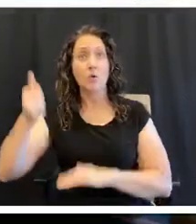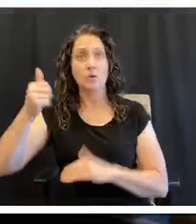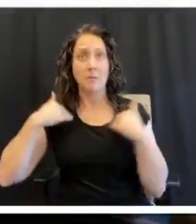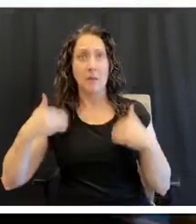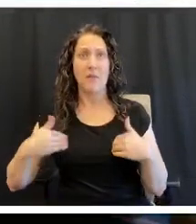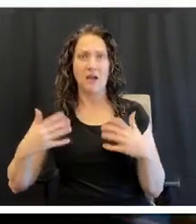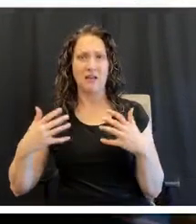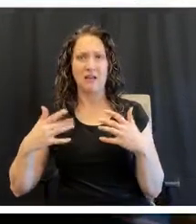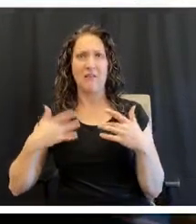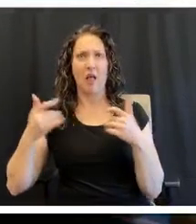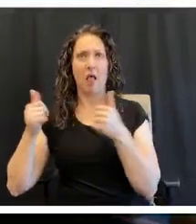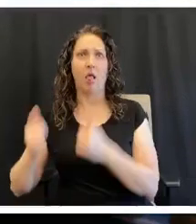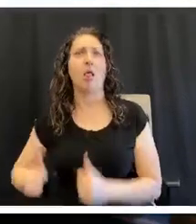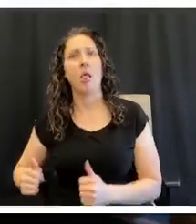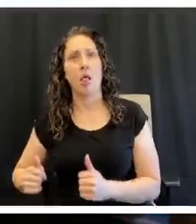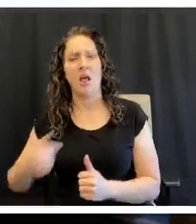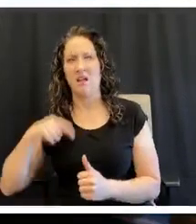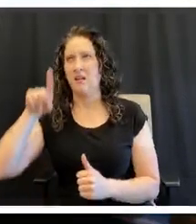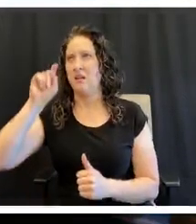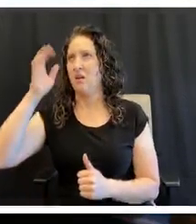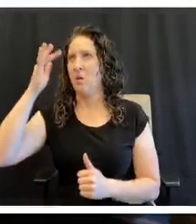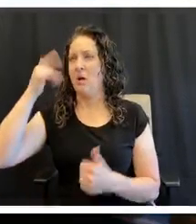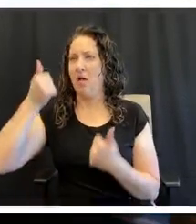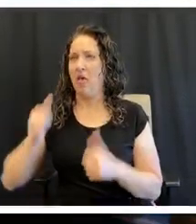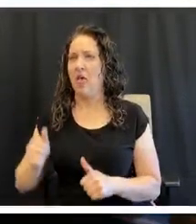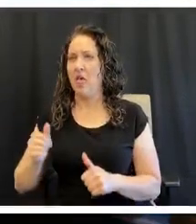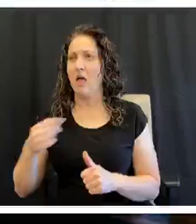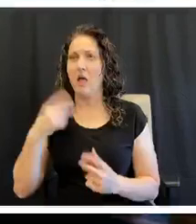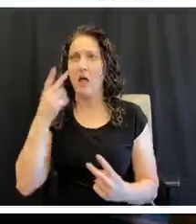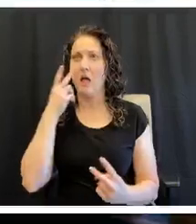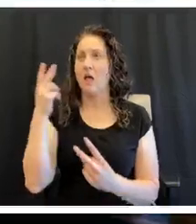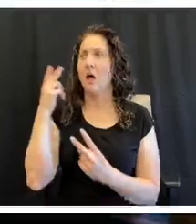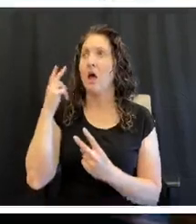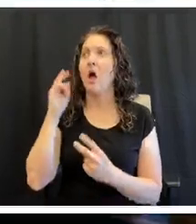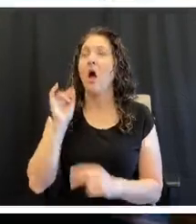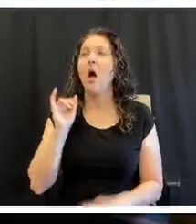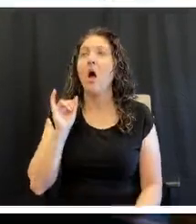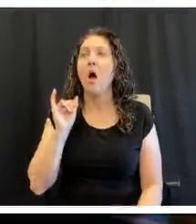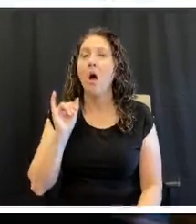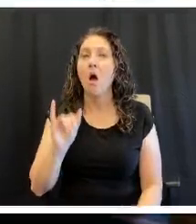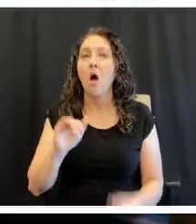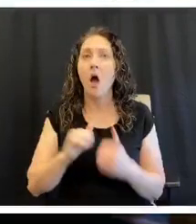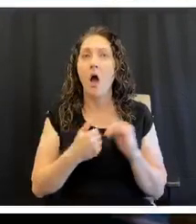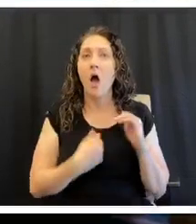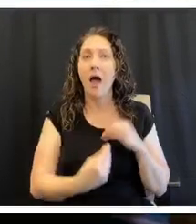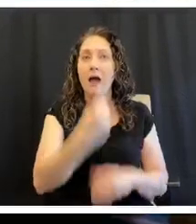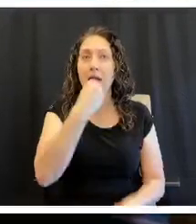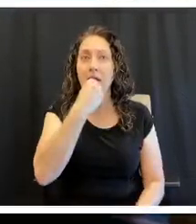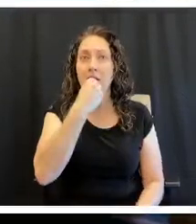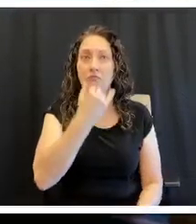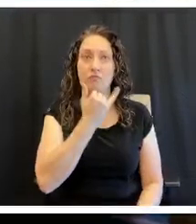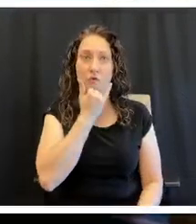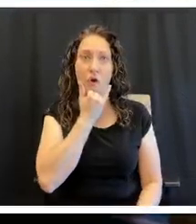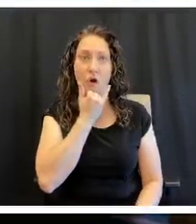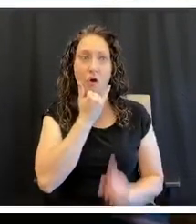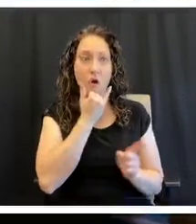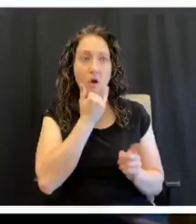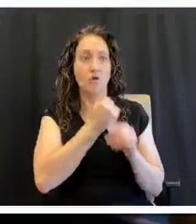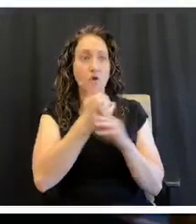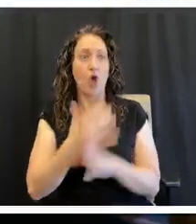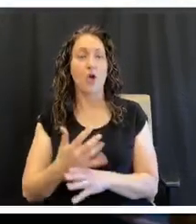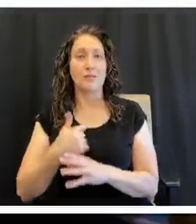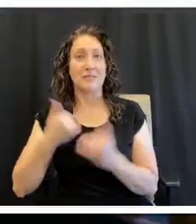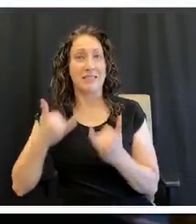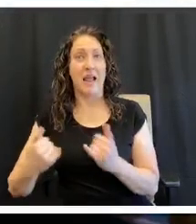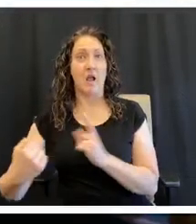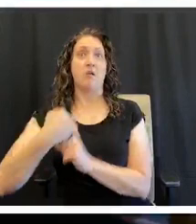And I start looking at why. And it's because I, I now know that I didn't do the nutritional things I need to do. You know,